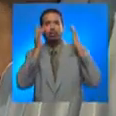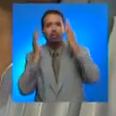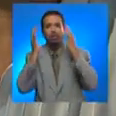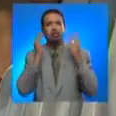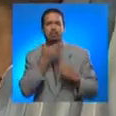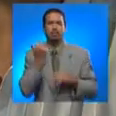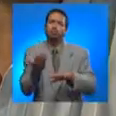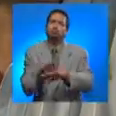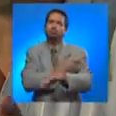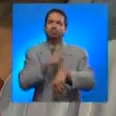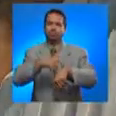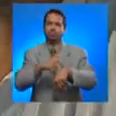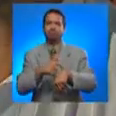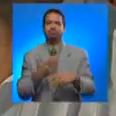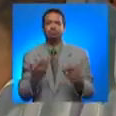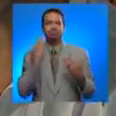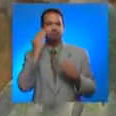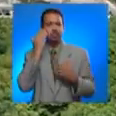taking action.